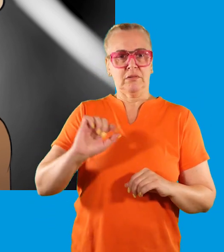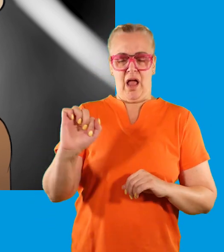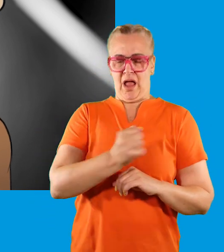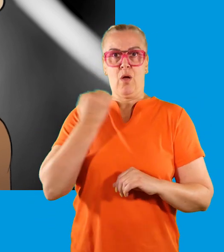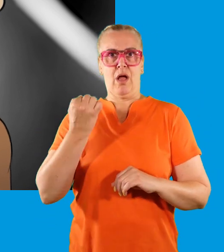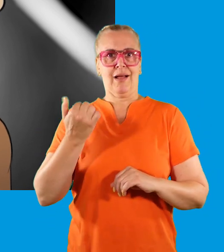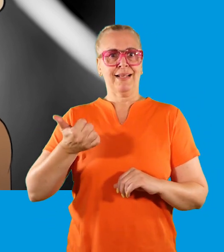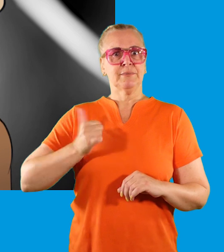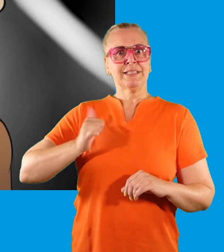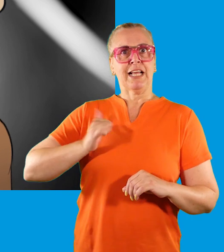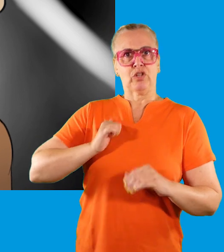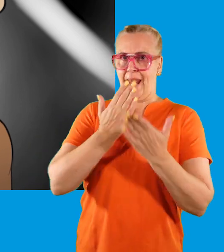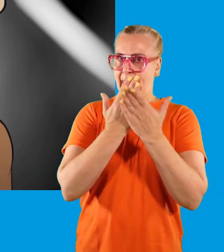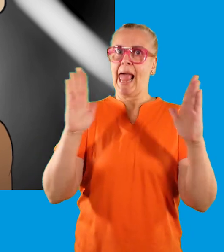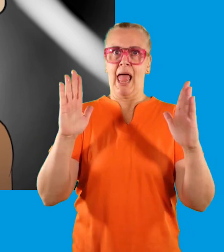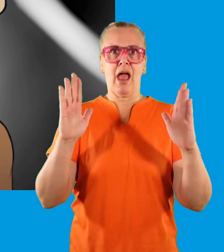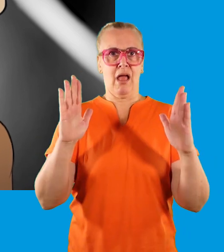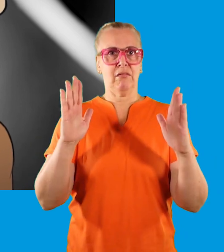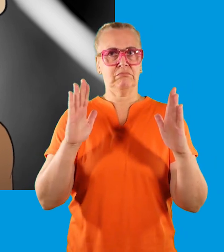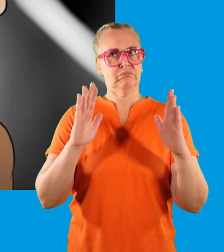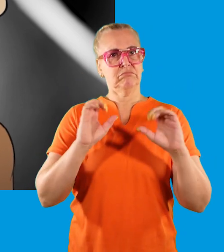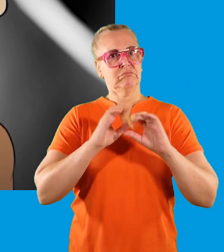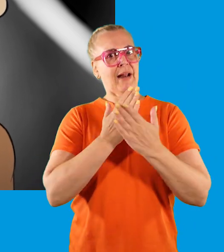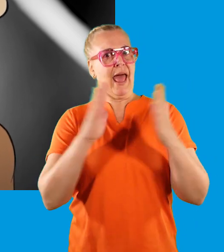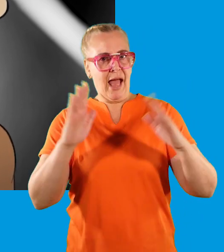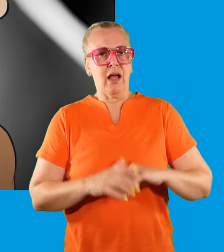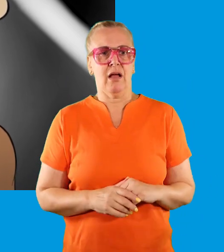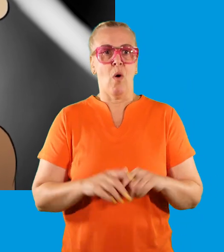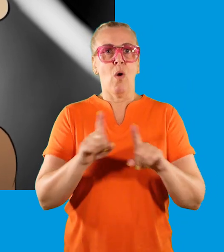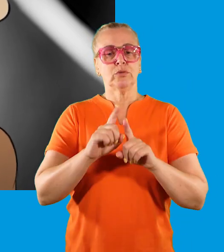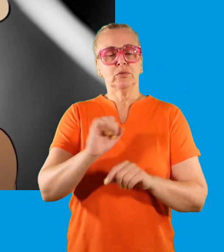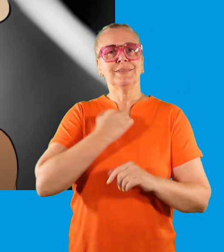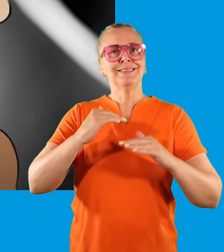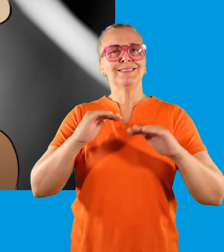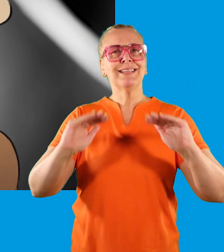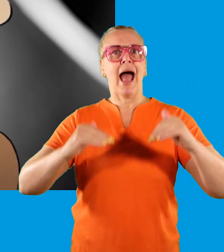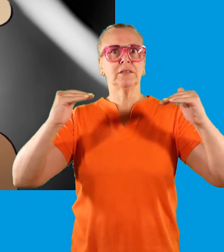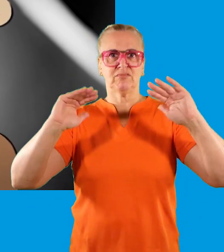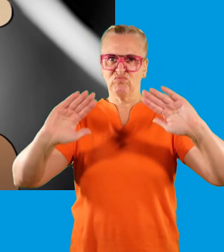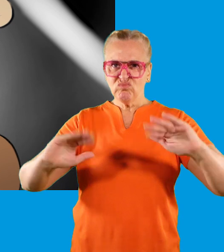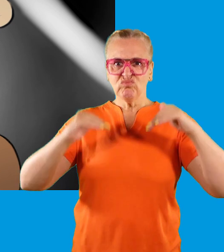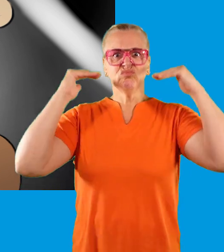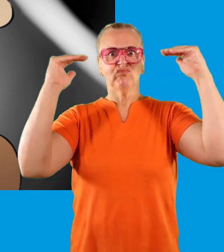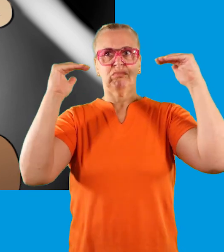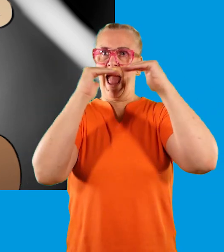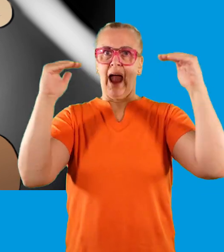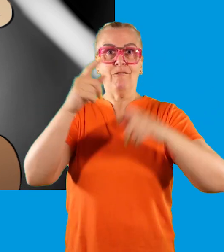We start with making our expectations clear and keeping our standards high for everyone.